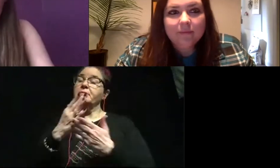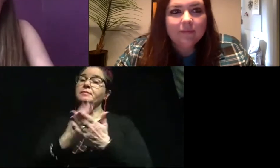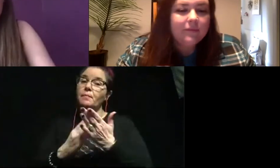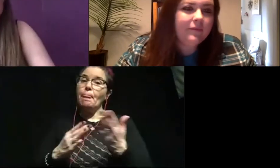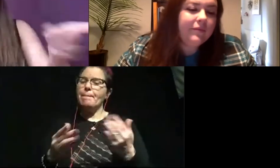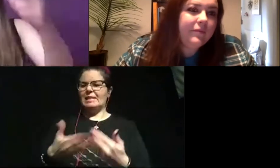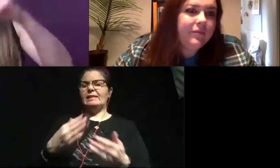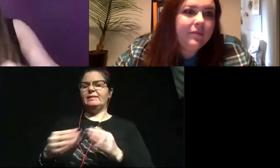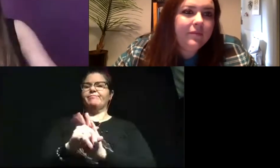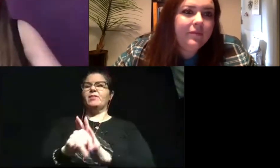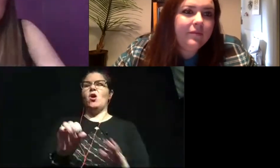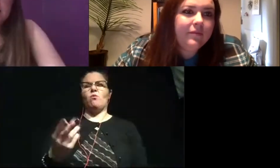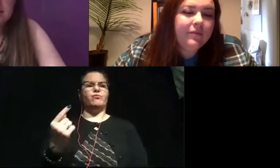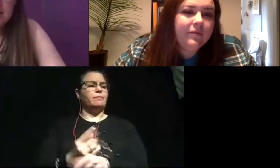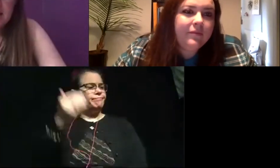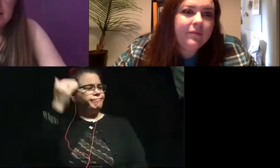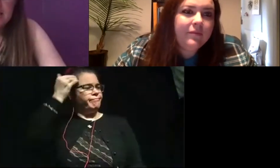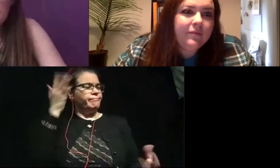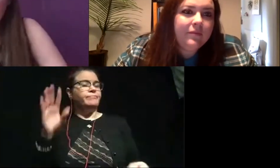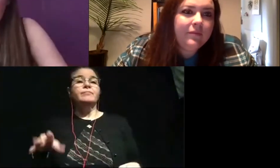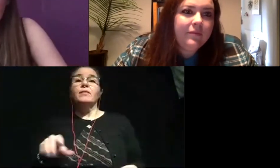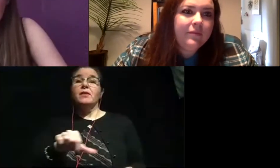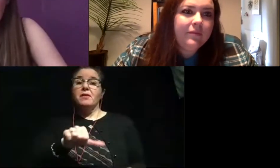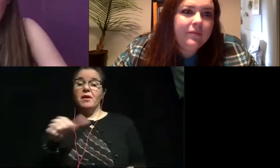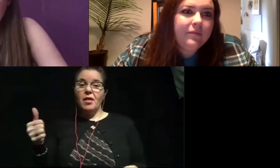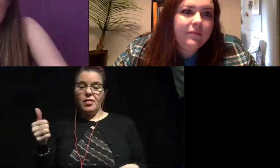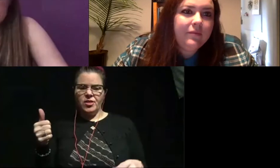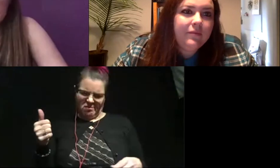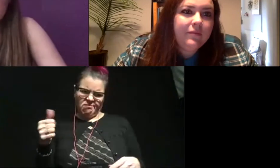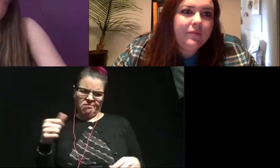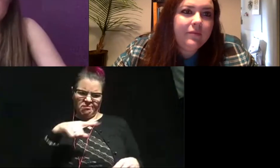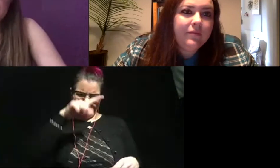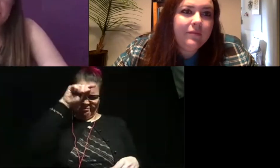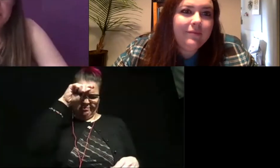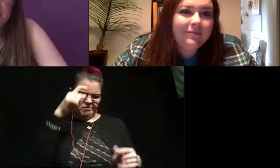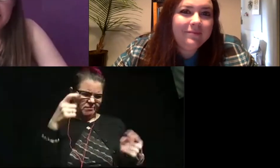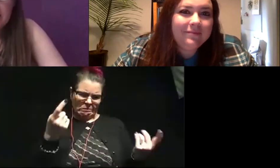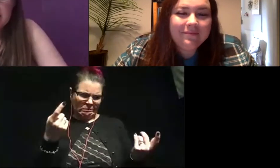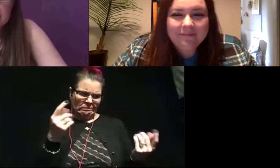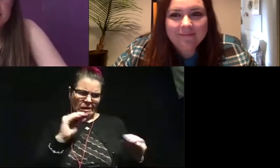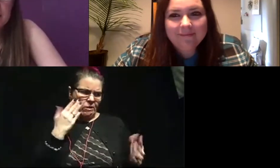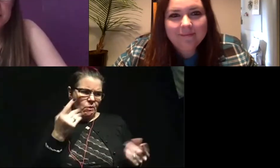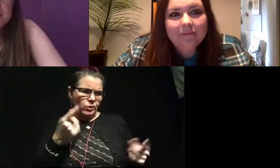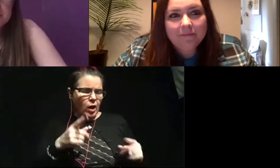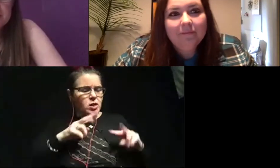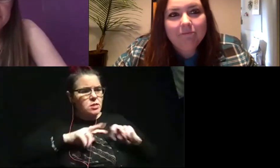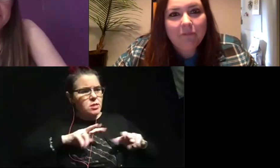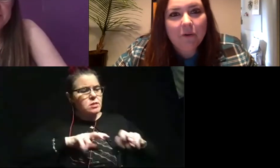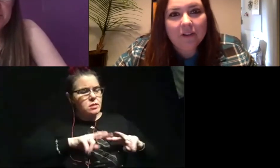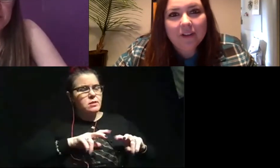easy to tell. You're like, oh, yep, I know what that is. And then the next one is I have no idea what's going on. And that can take a lot longer.